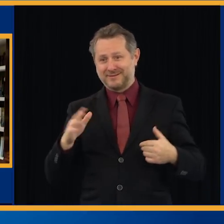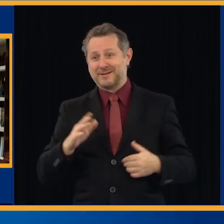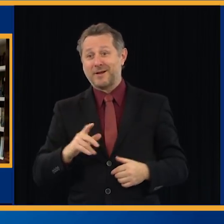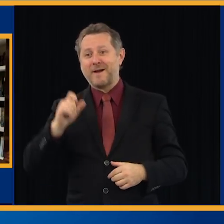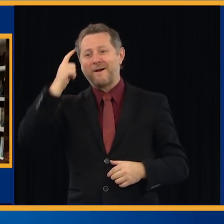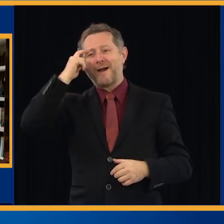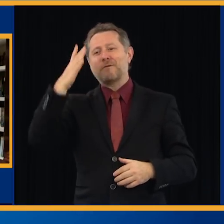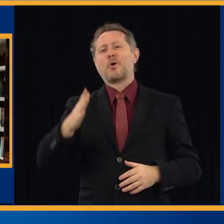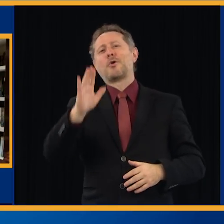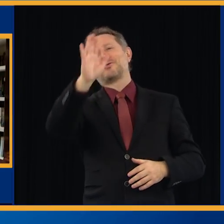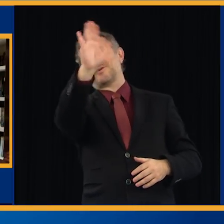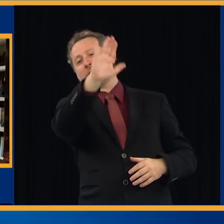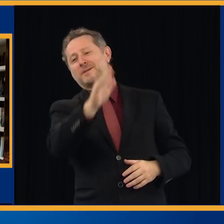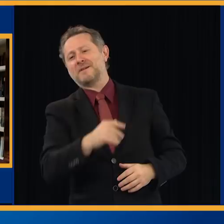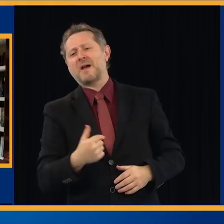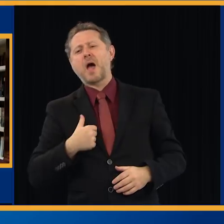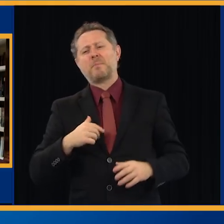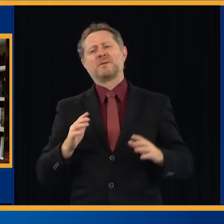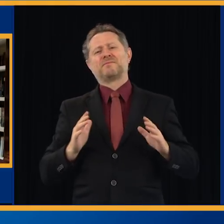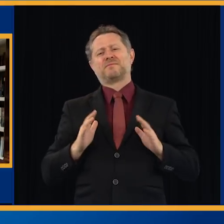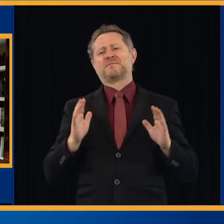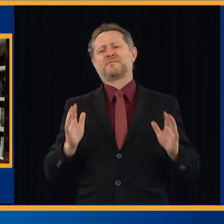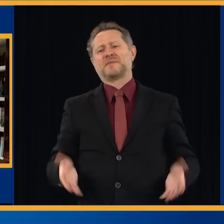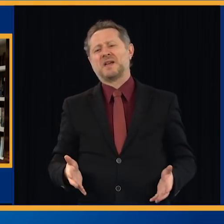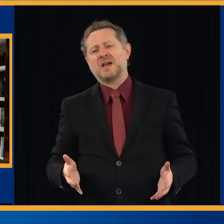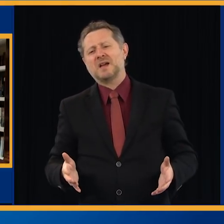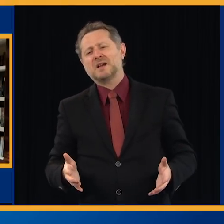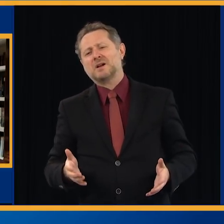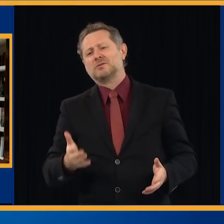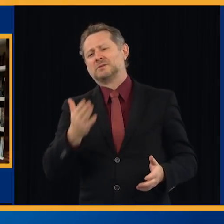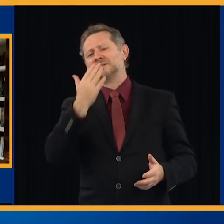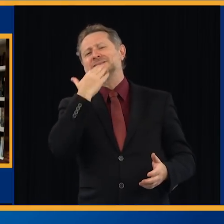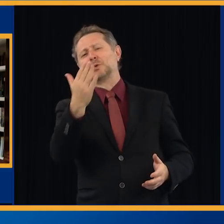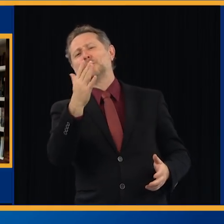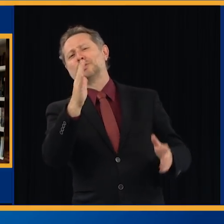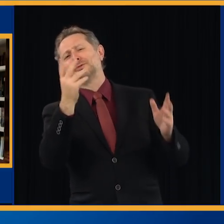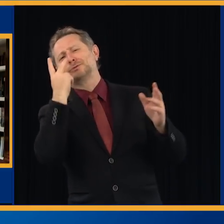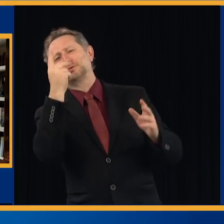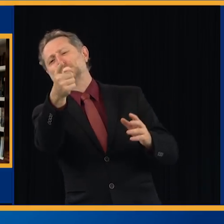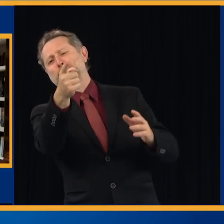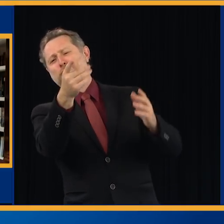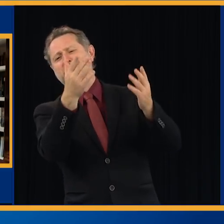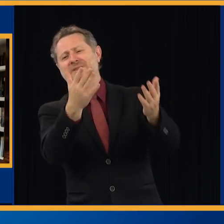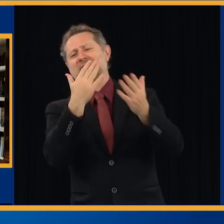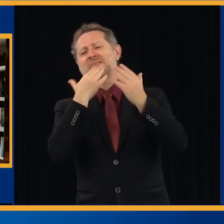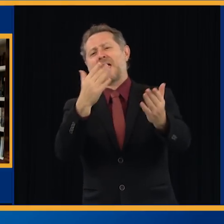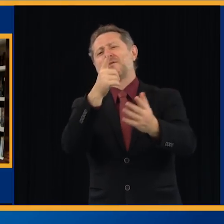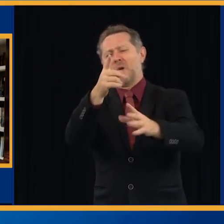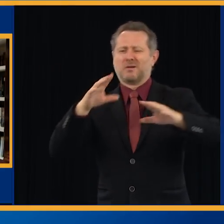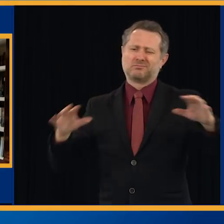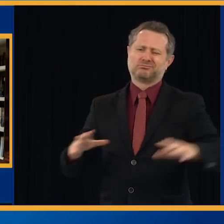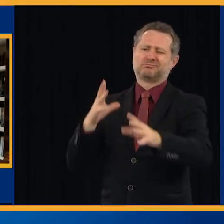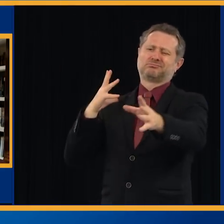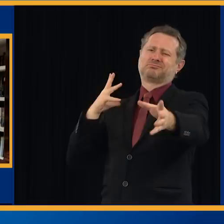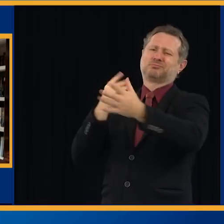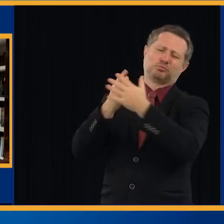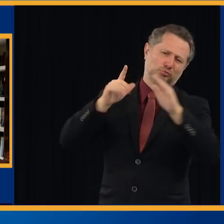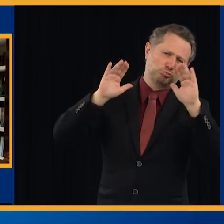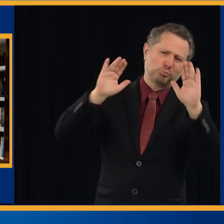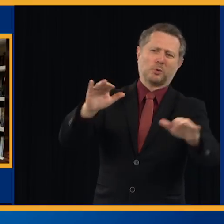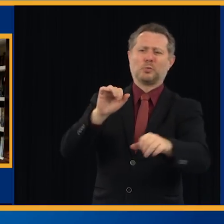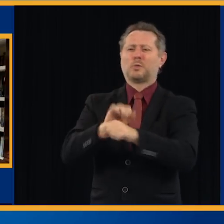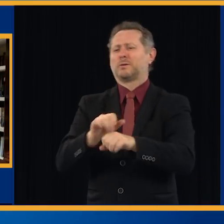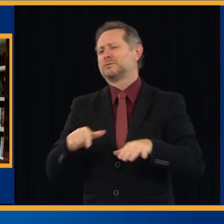fine and good to see you. And I want to thank you for all your good work to lead this great state through this crisis